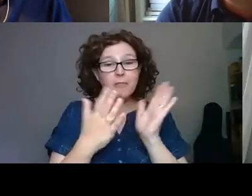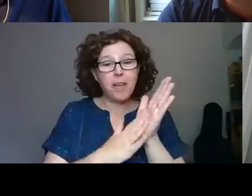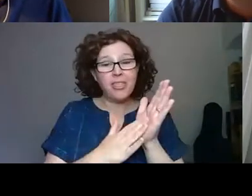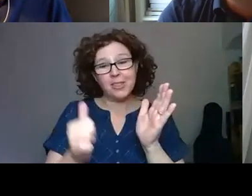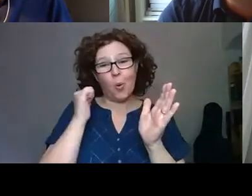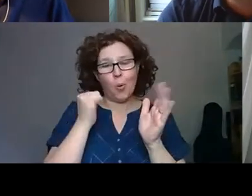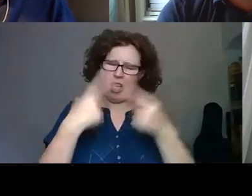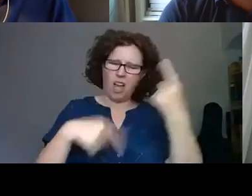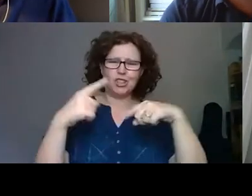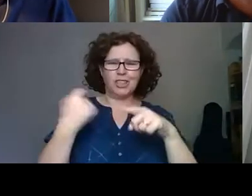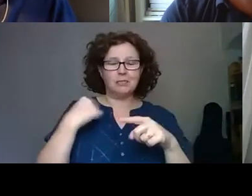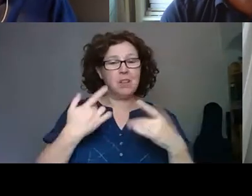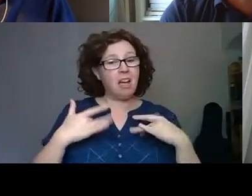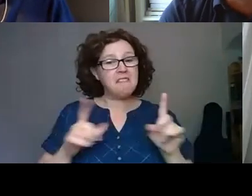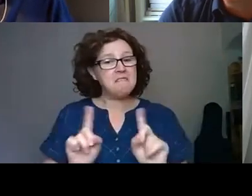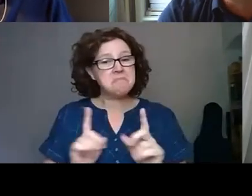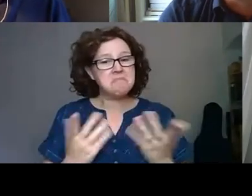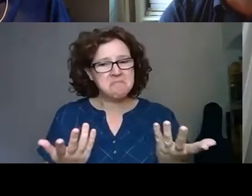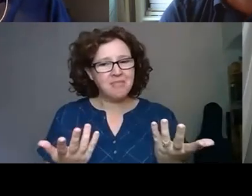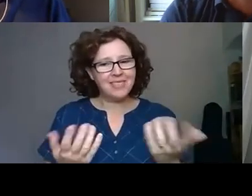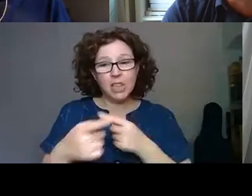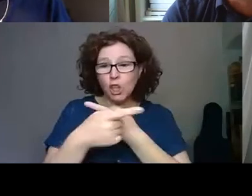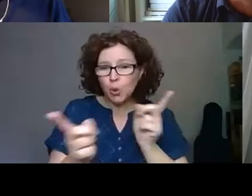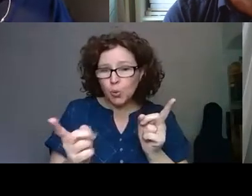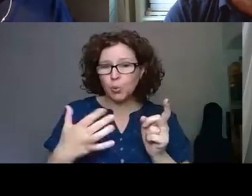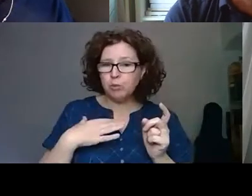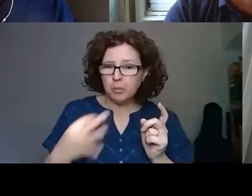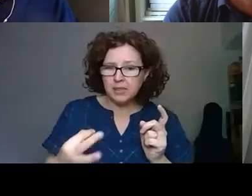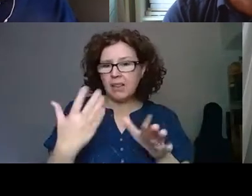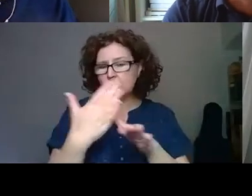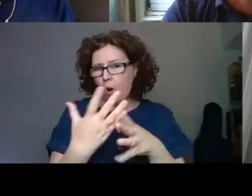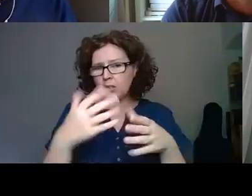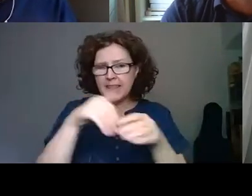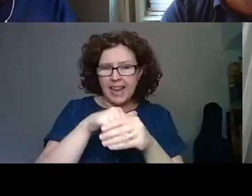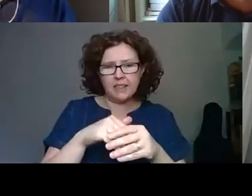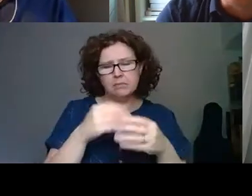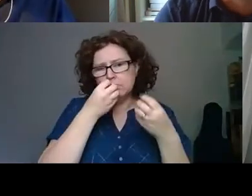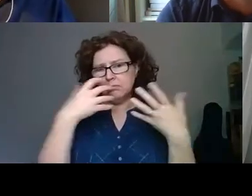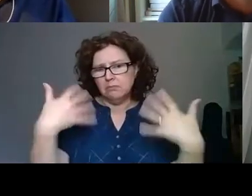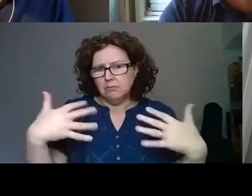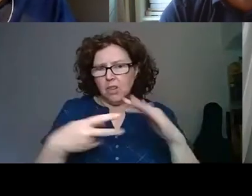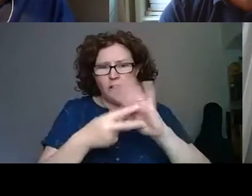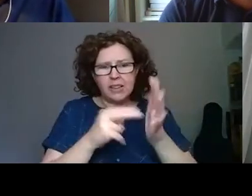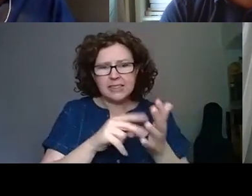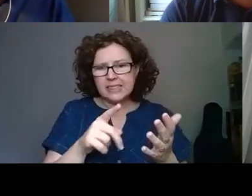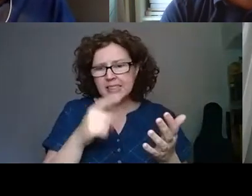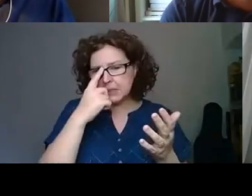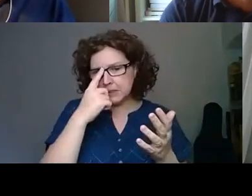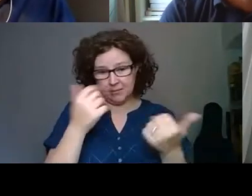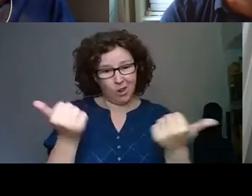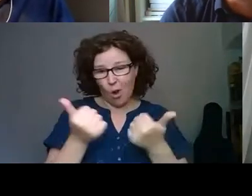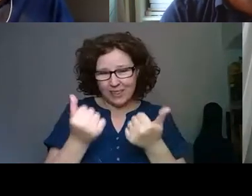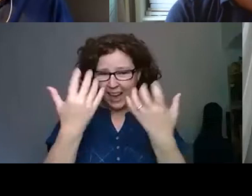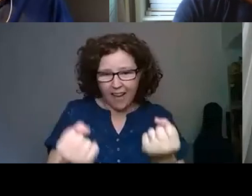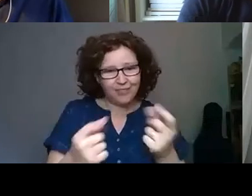You you you all represent and all work within extraordinary organizations that that already were doing things with